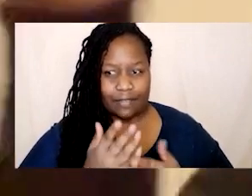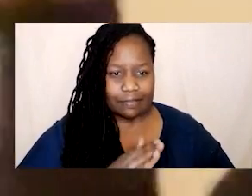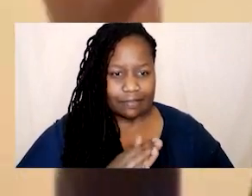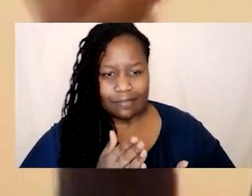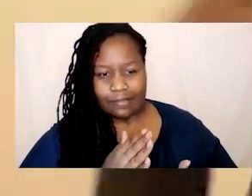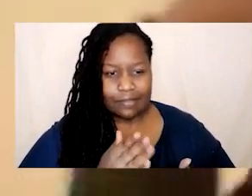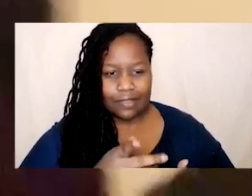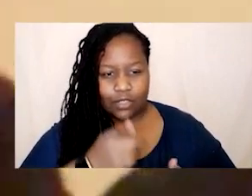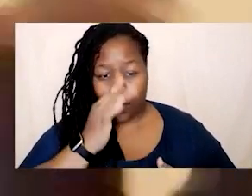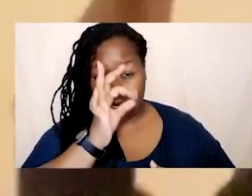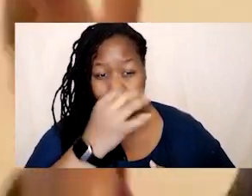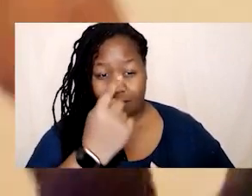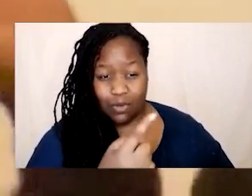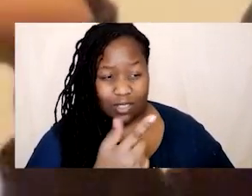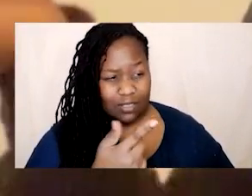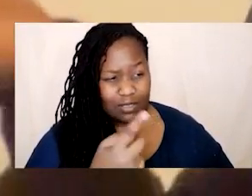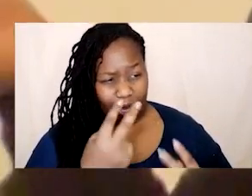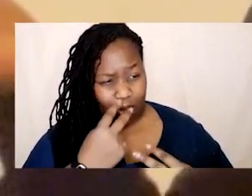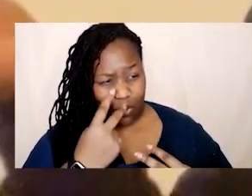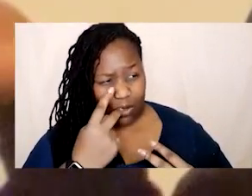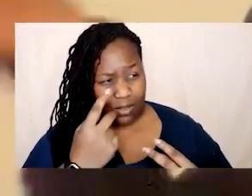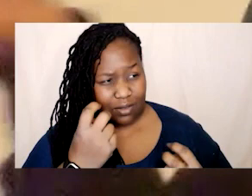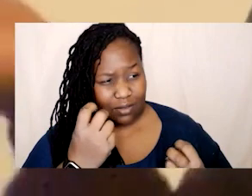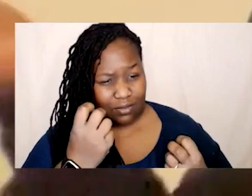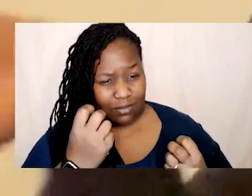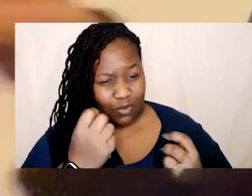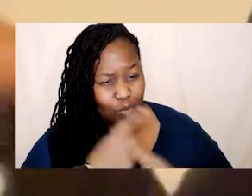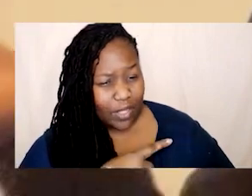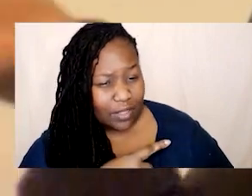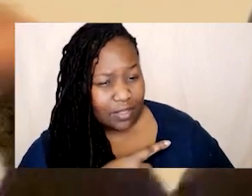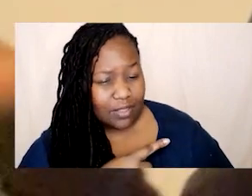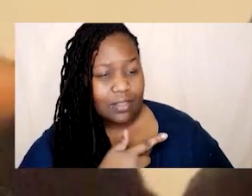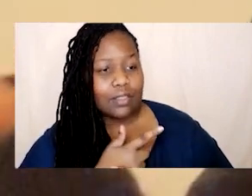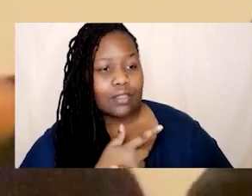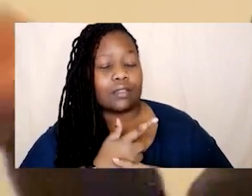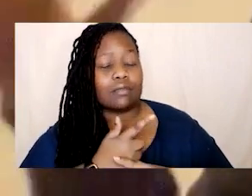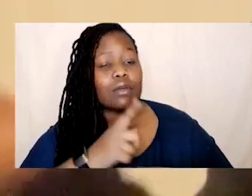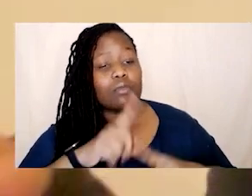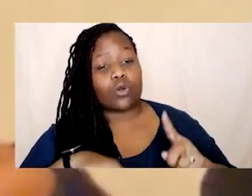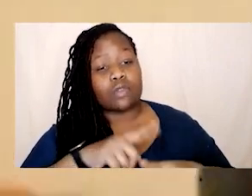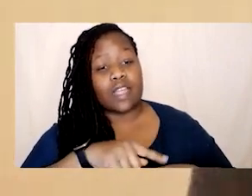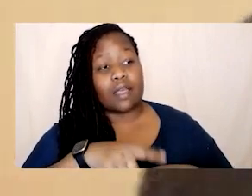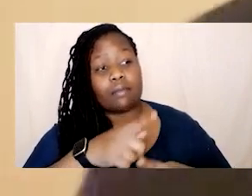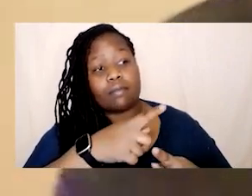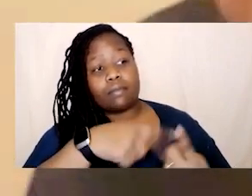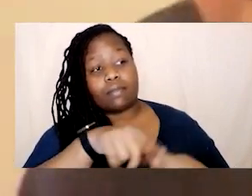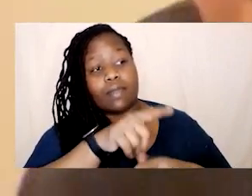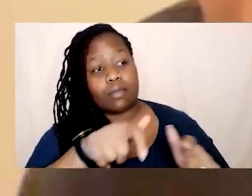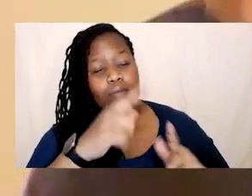to somebody like am i presenting a little bit weird because then 10 times 10 9 times out of 10 they people do see it before you even see it